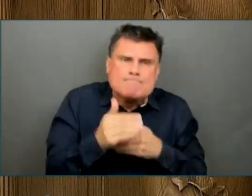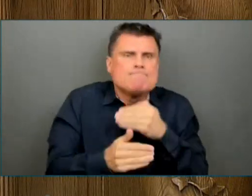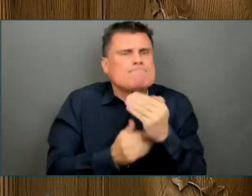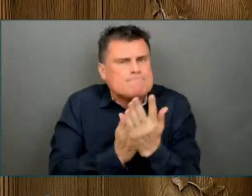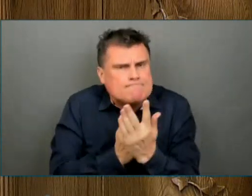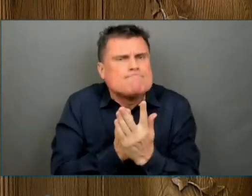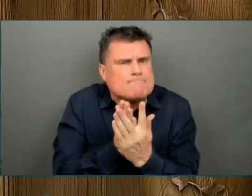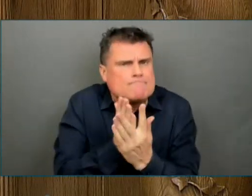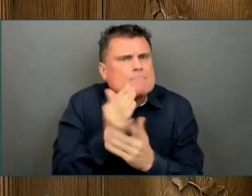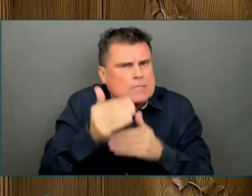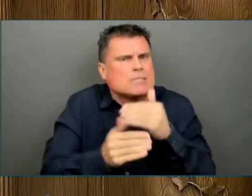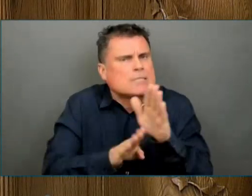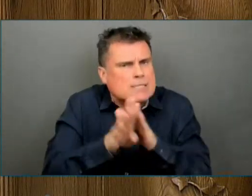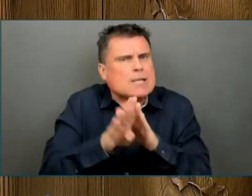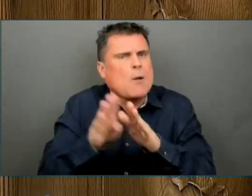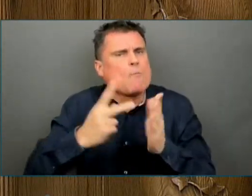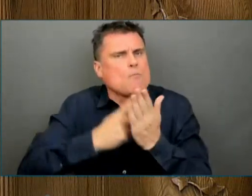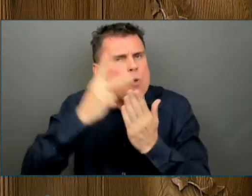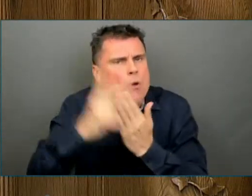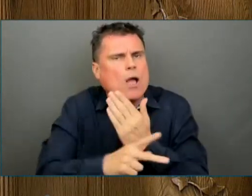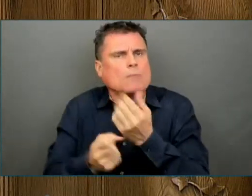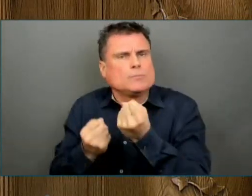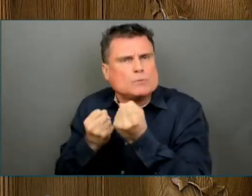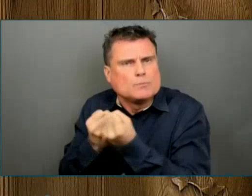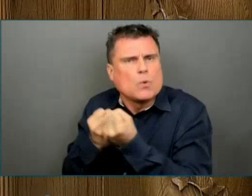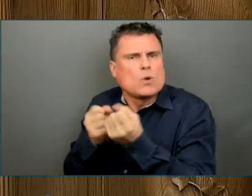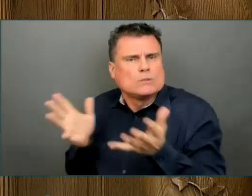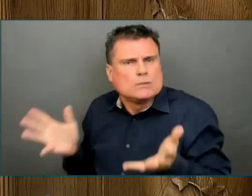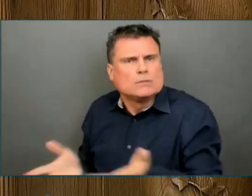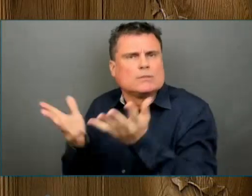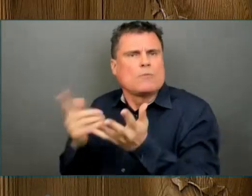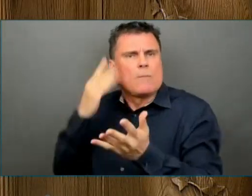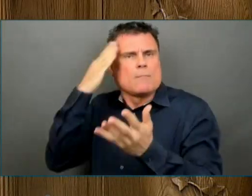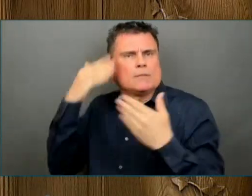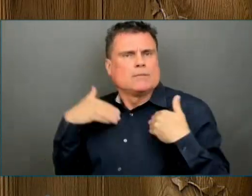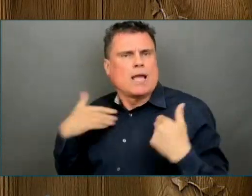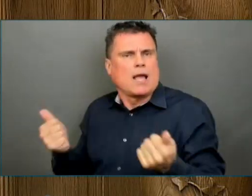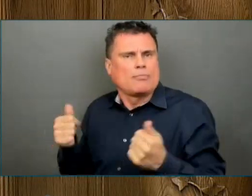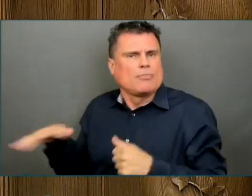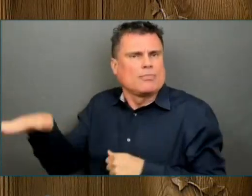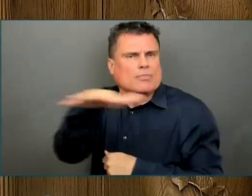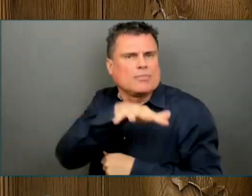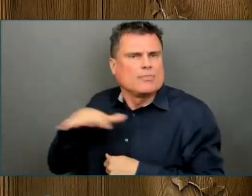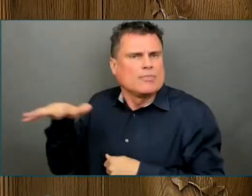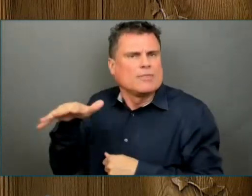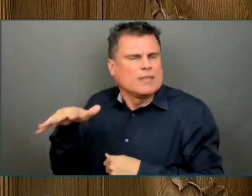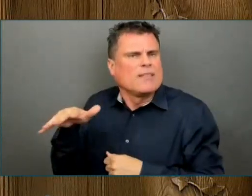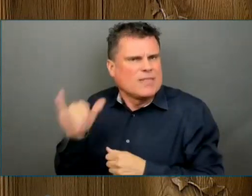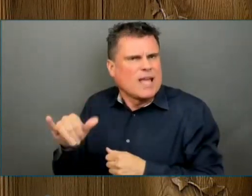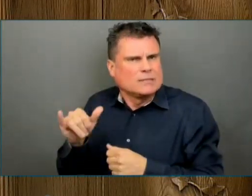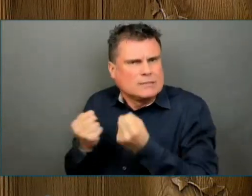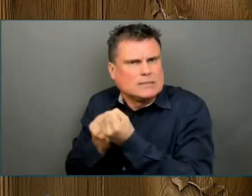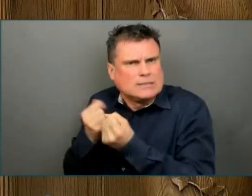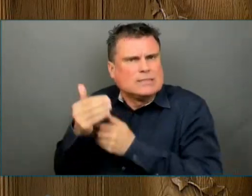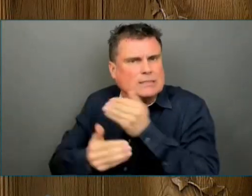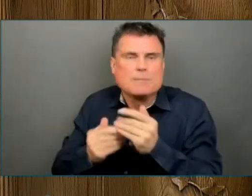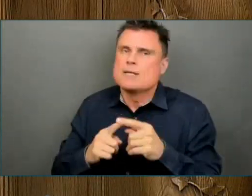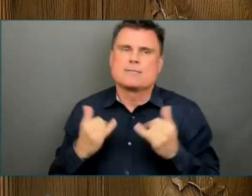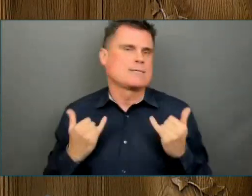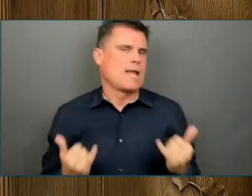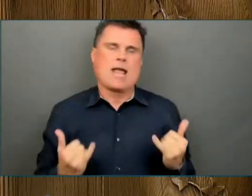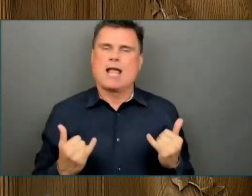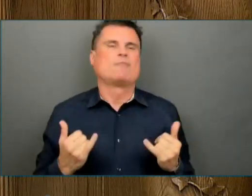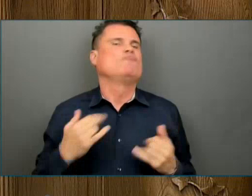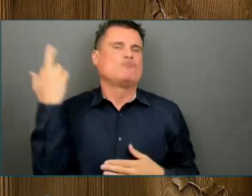Through the upcoming budget, your government will make new investments in the Pathway to Hope plan to improve mental health and addictions care for